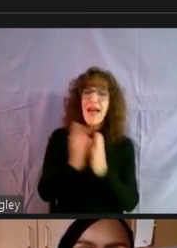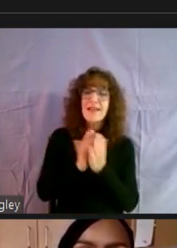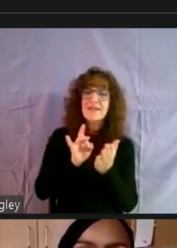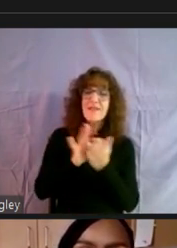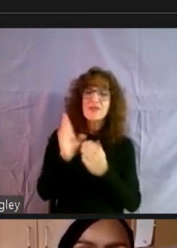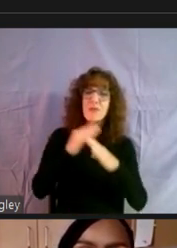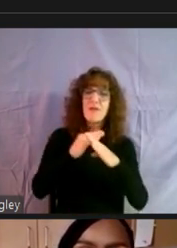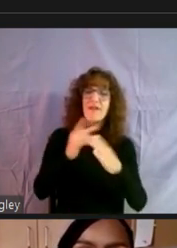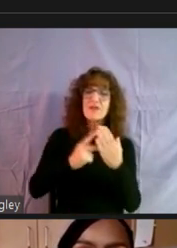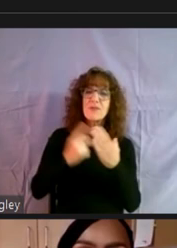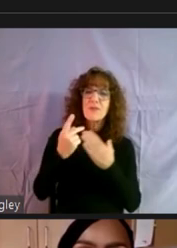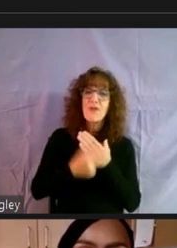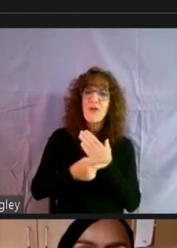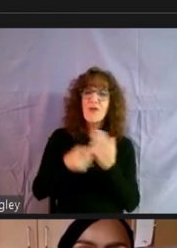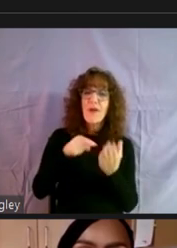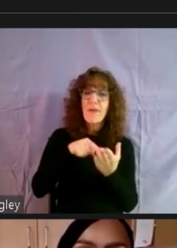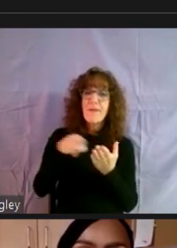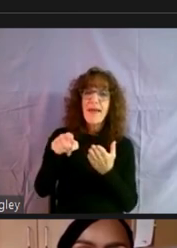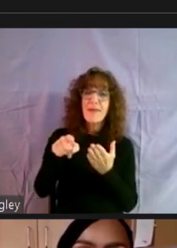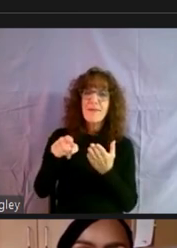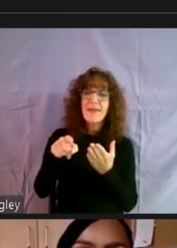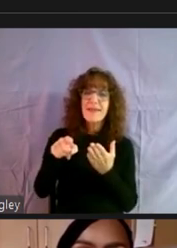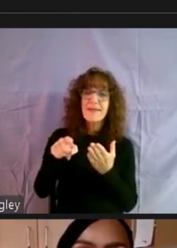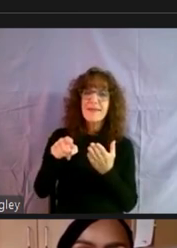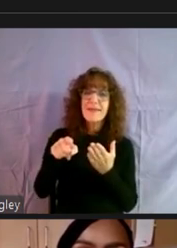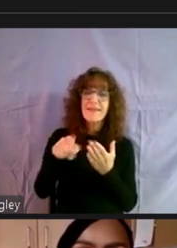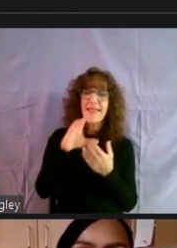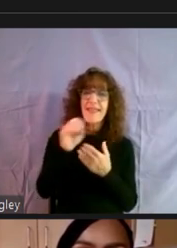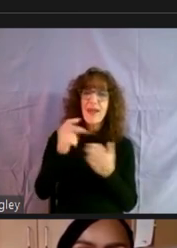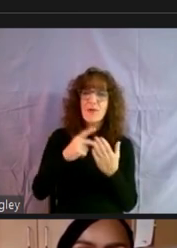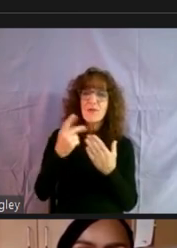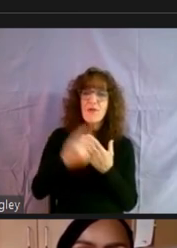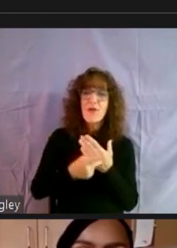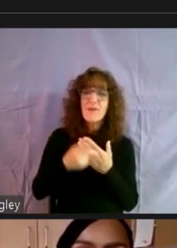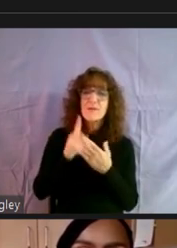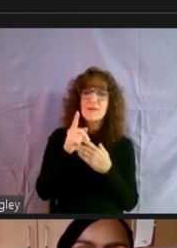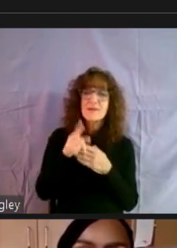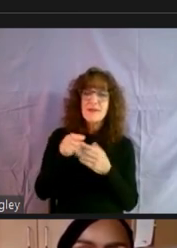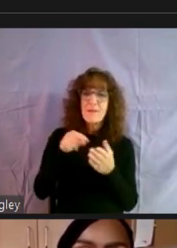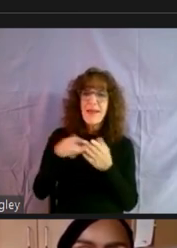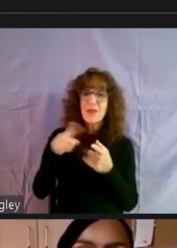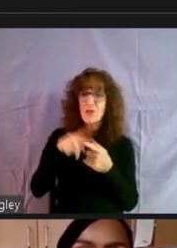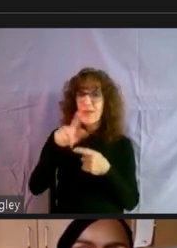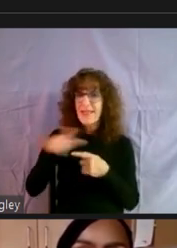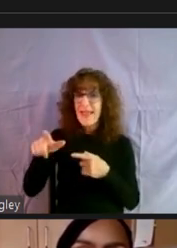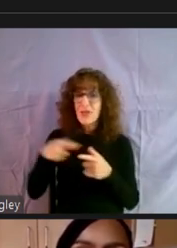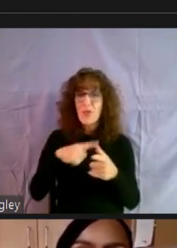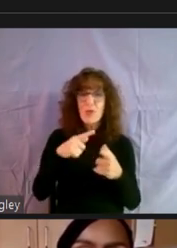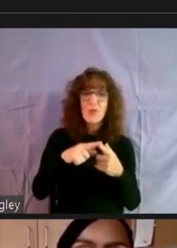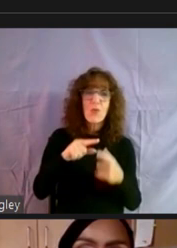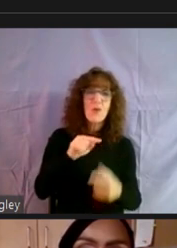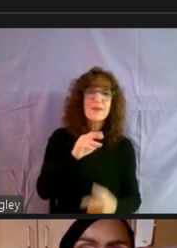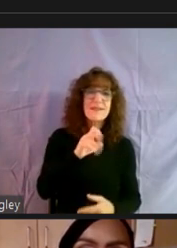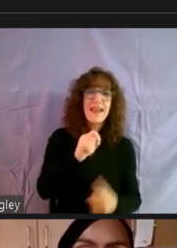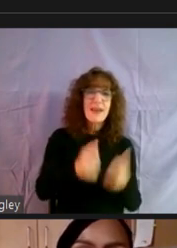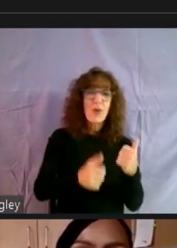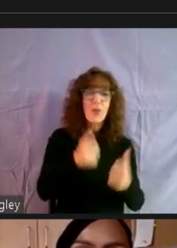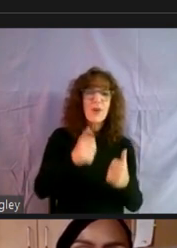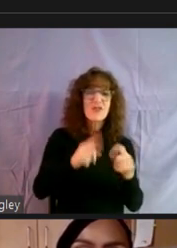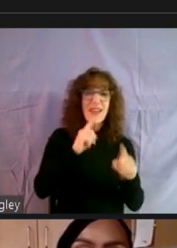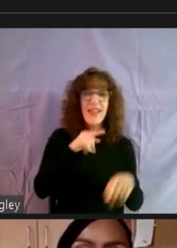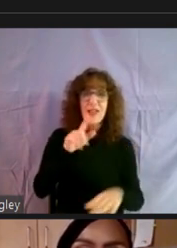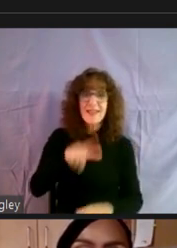program payments, the county program I'm assuming, going to the landlord or the tenants? The answer is the